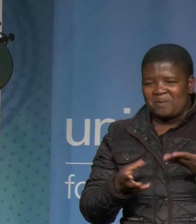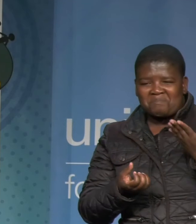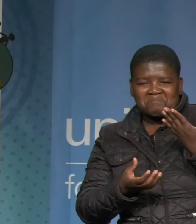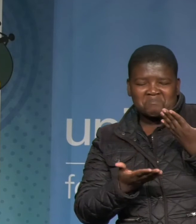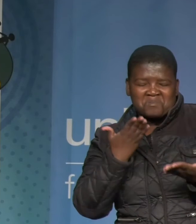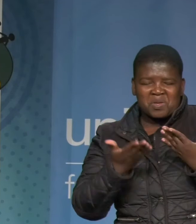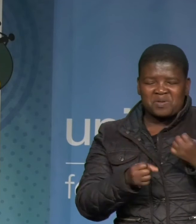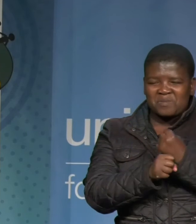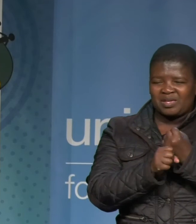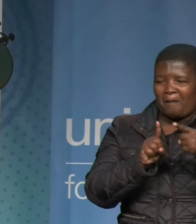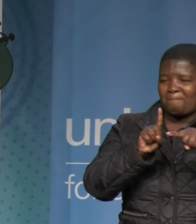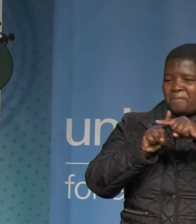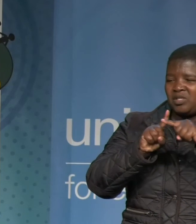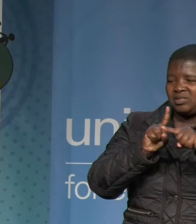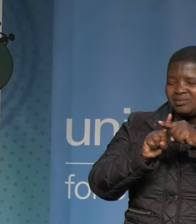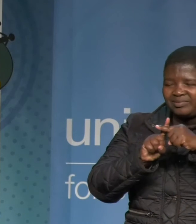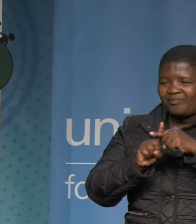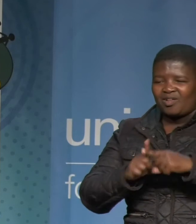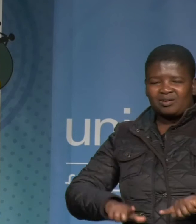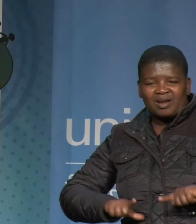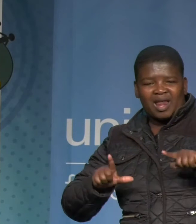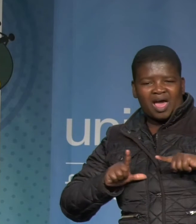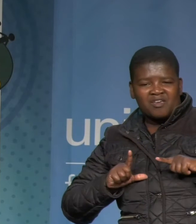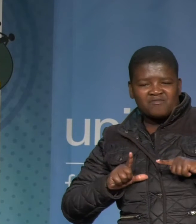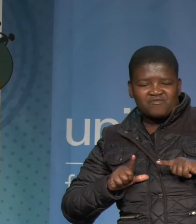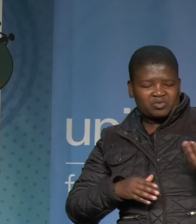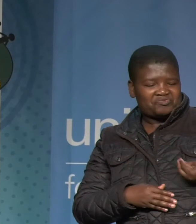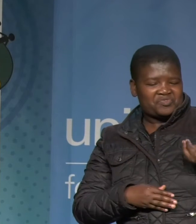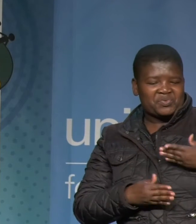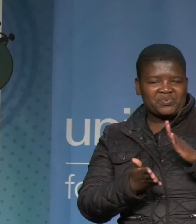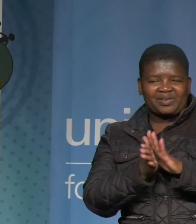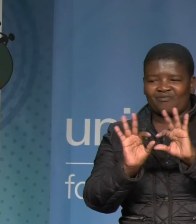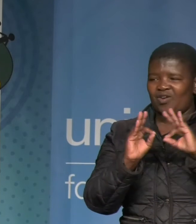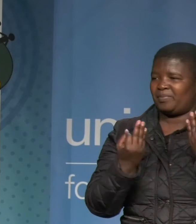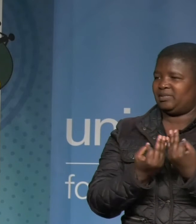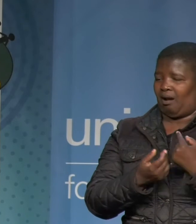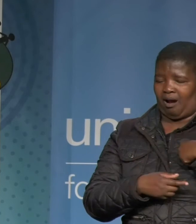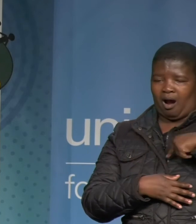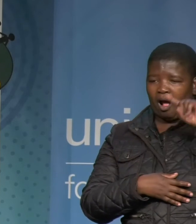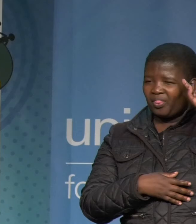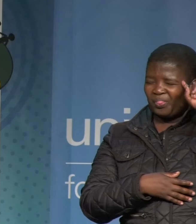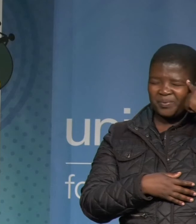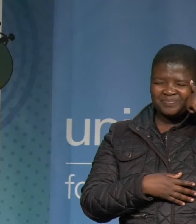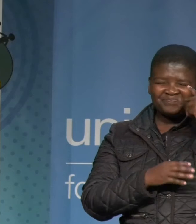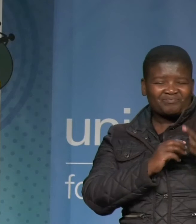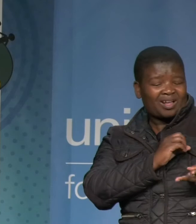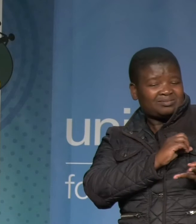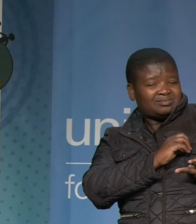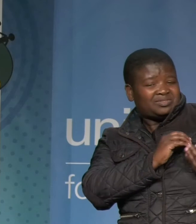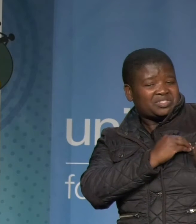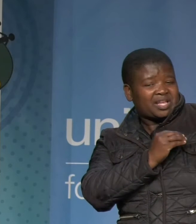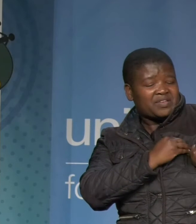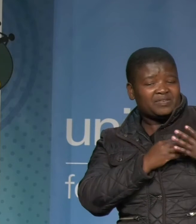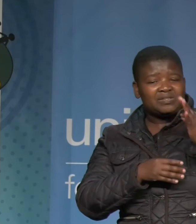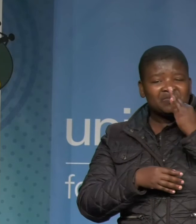a positive difference in the lives of the young people and families with whom they work. I think it's pretty safe to say that this